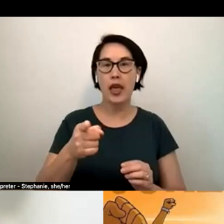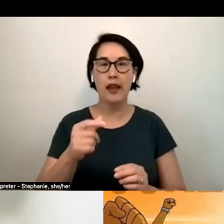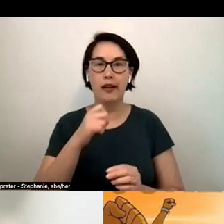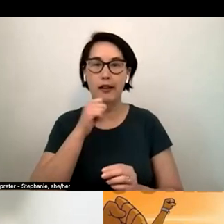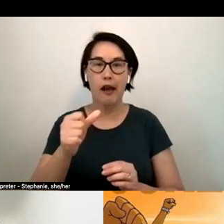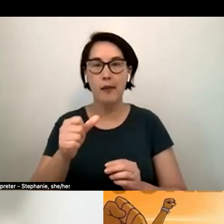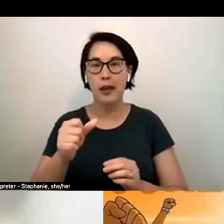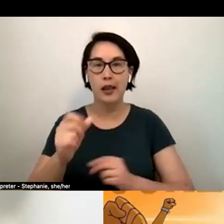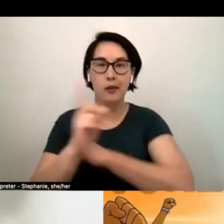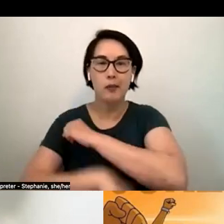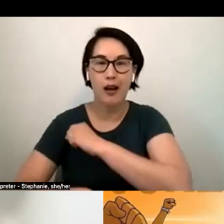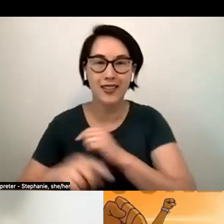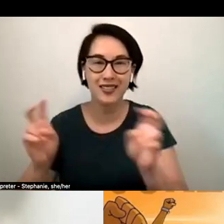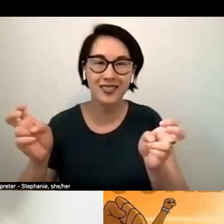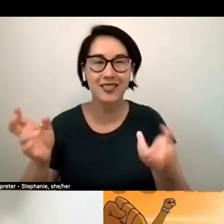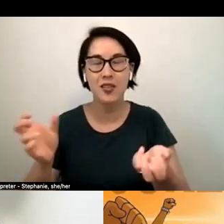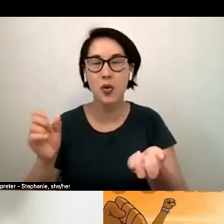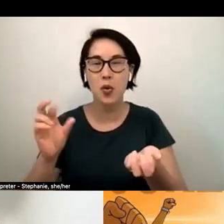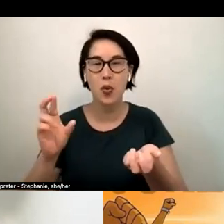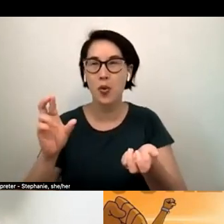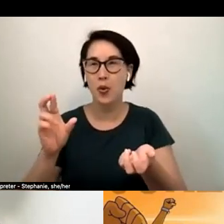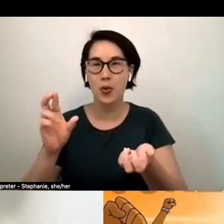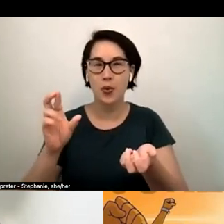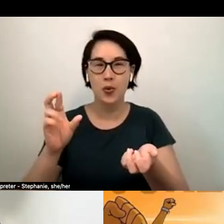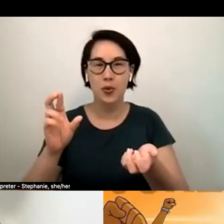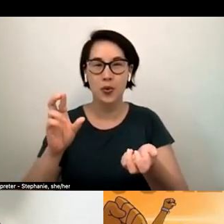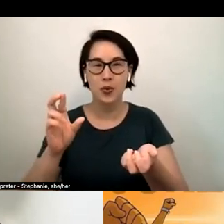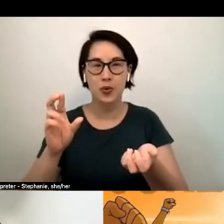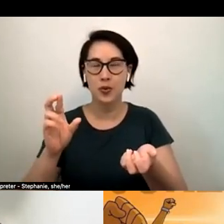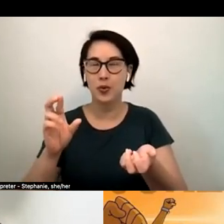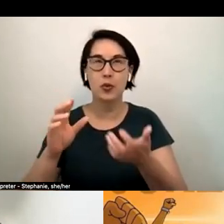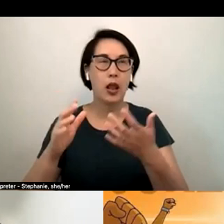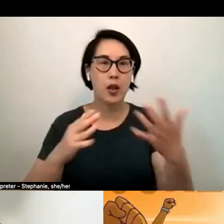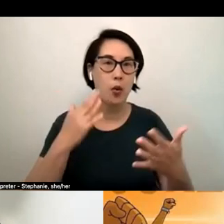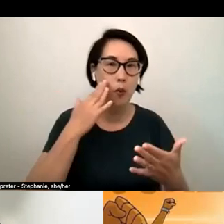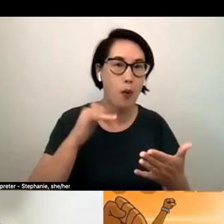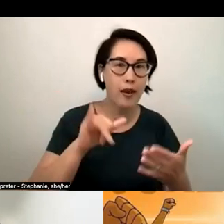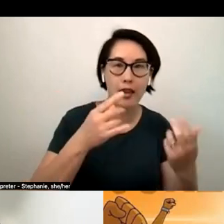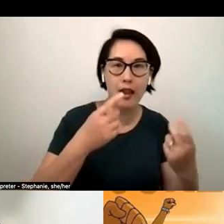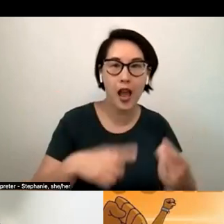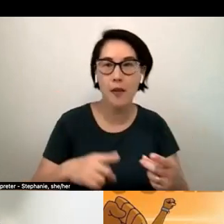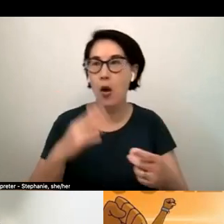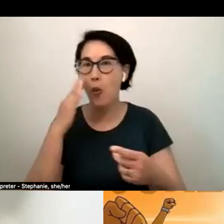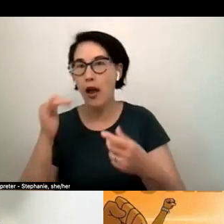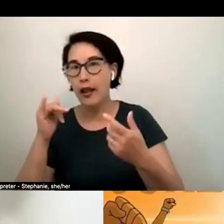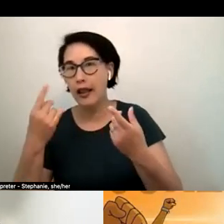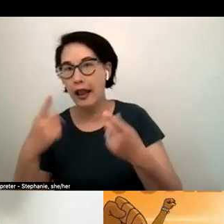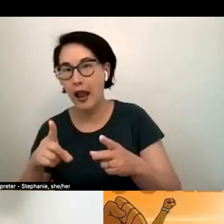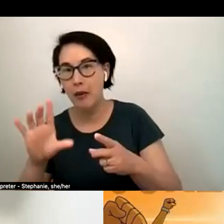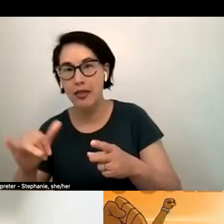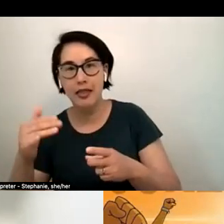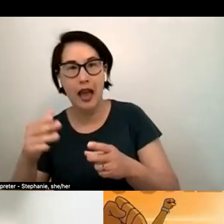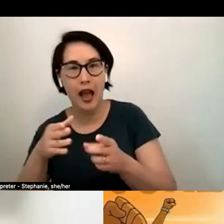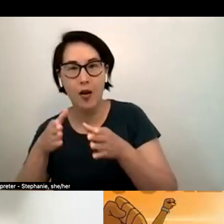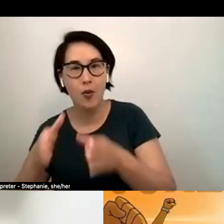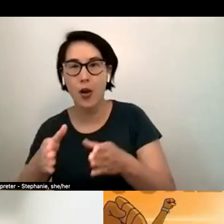they just don't exist in this narrative and what what's happening why it happened this way and so yeah i just kind of adding to that